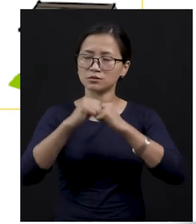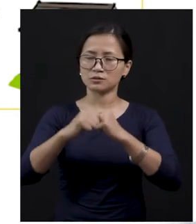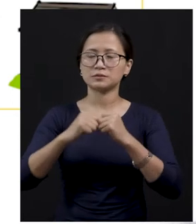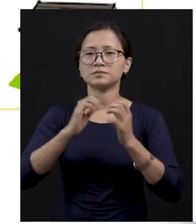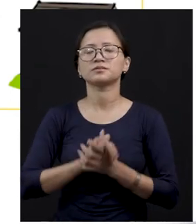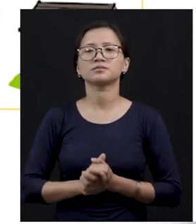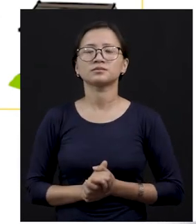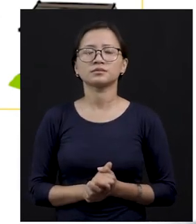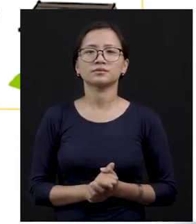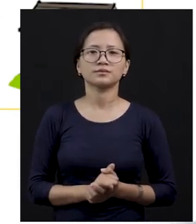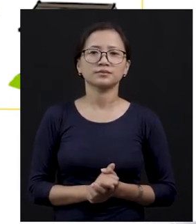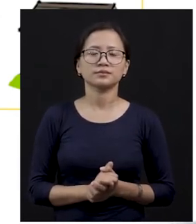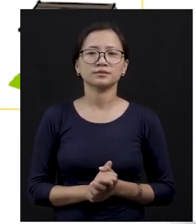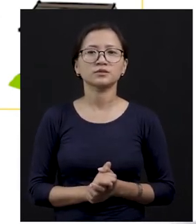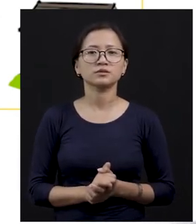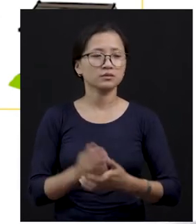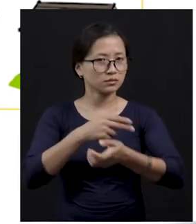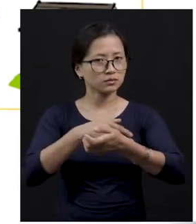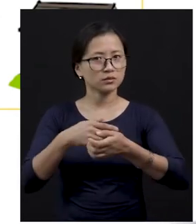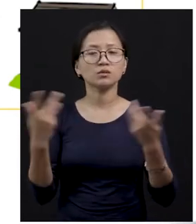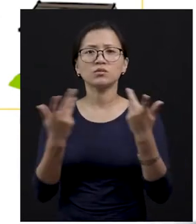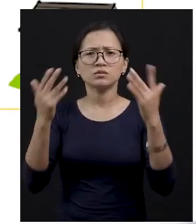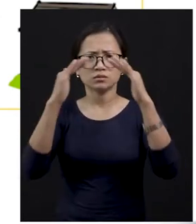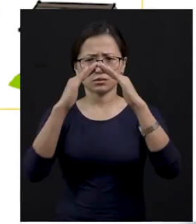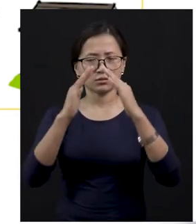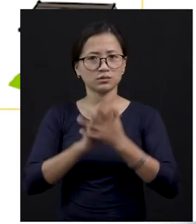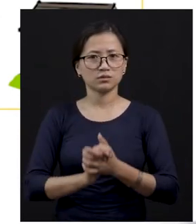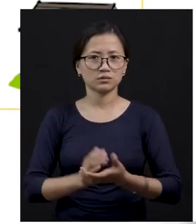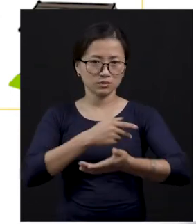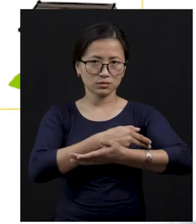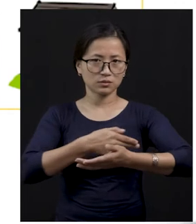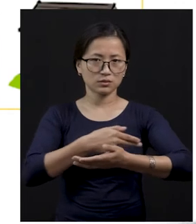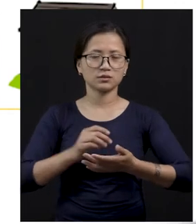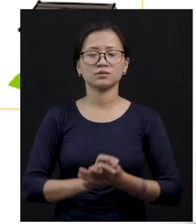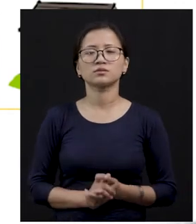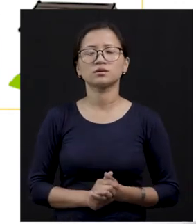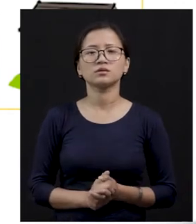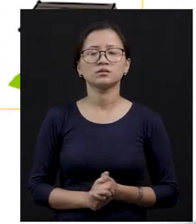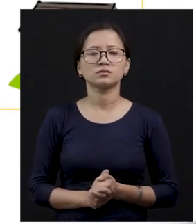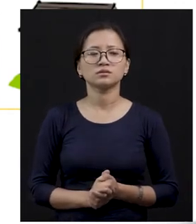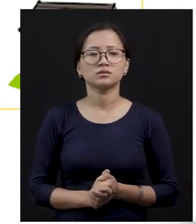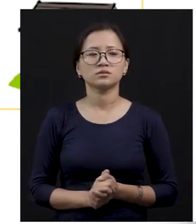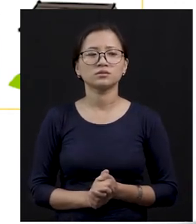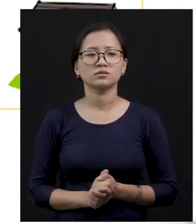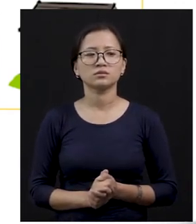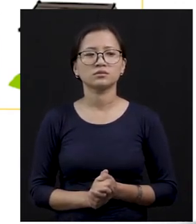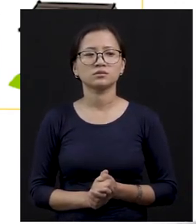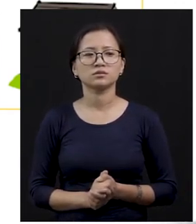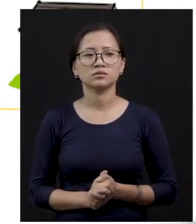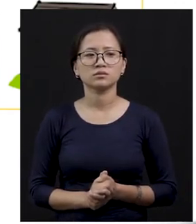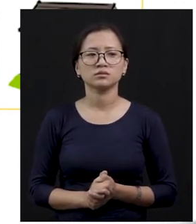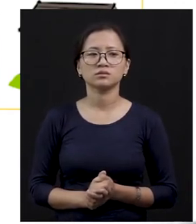horse, what is the name of the shelter called? The shelter of horse is called,